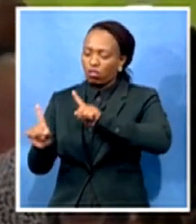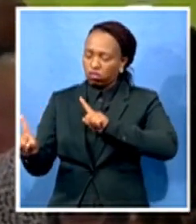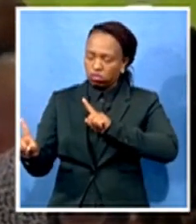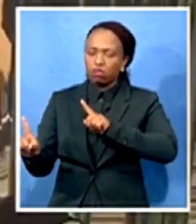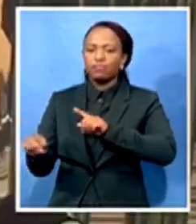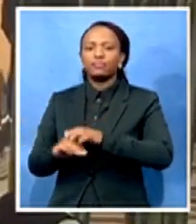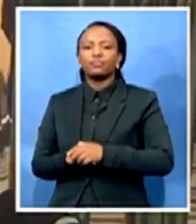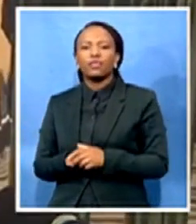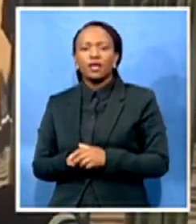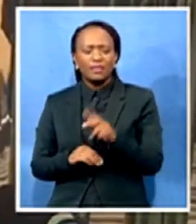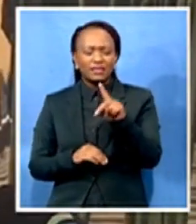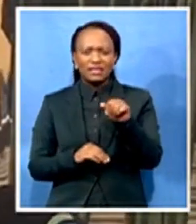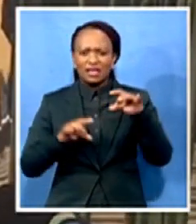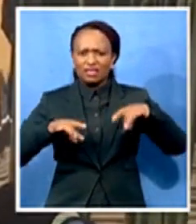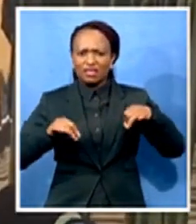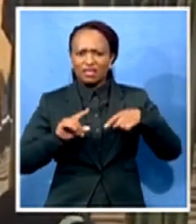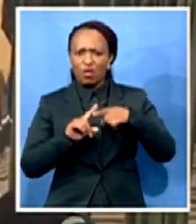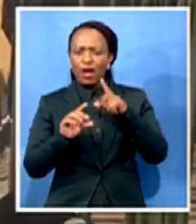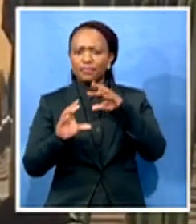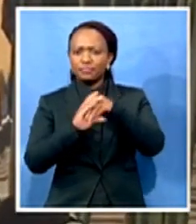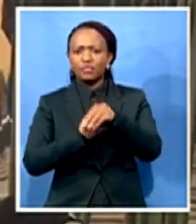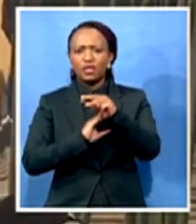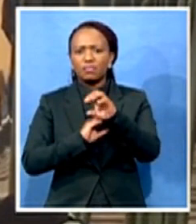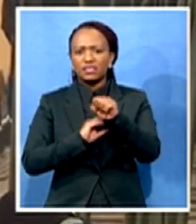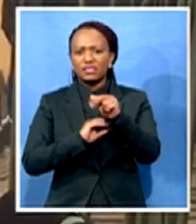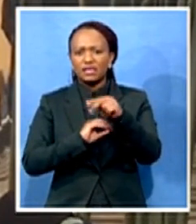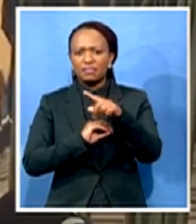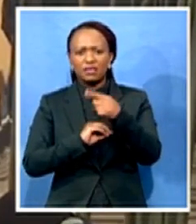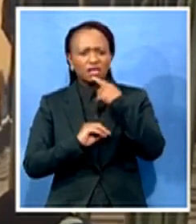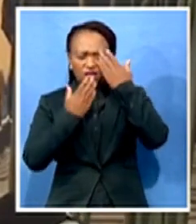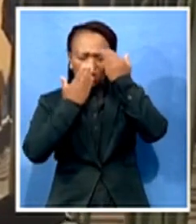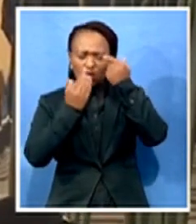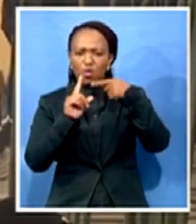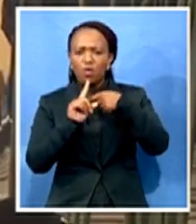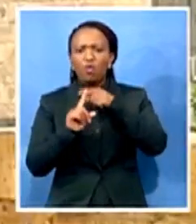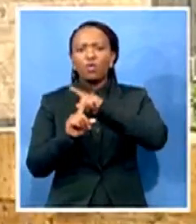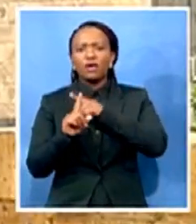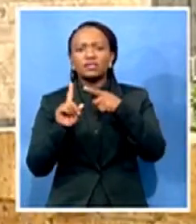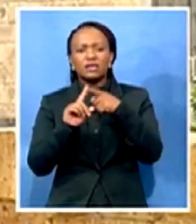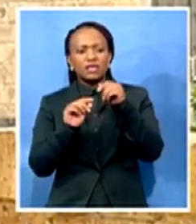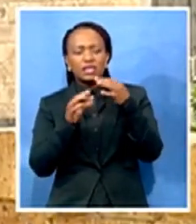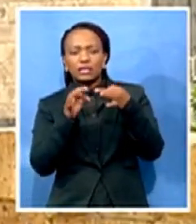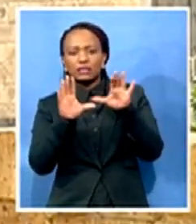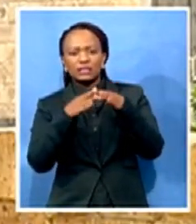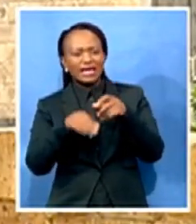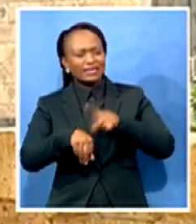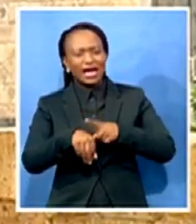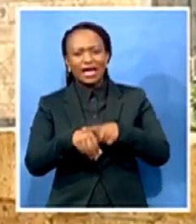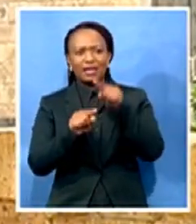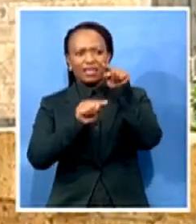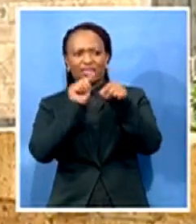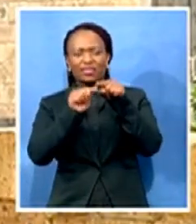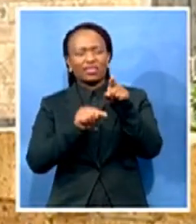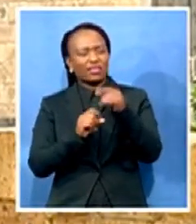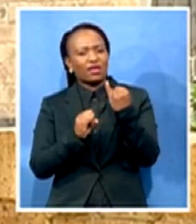Simanga. In the media statement, the party also questioned the timing of the allegations. The party also stated that Malapo is